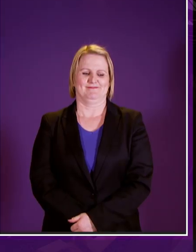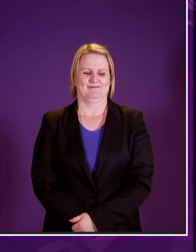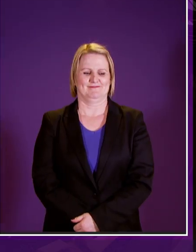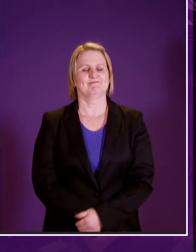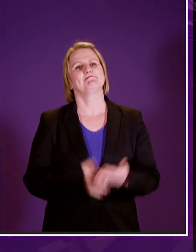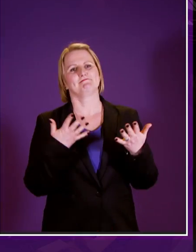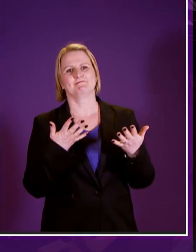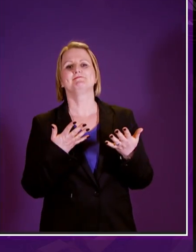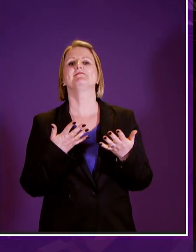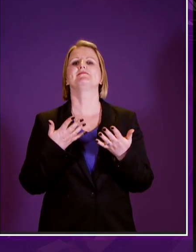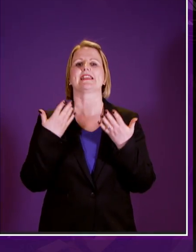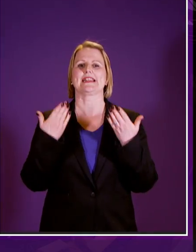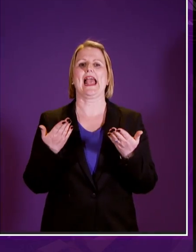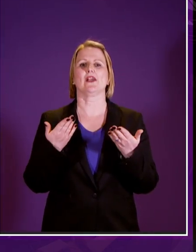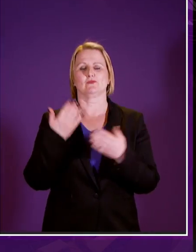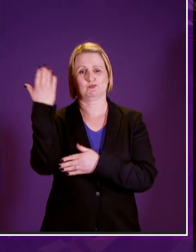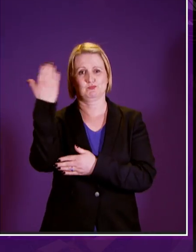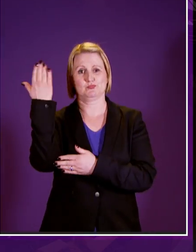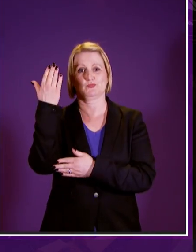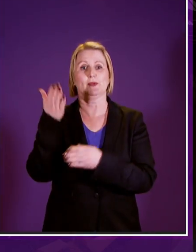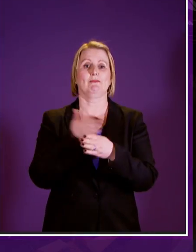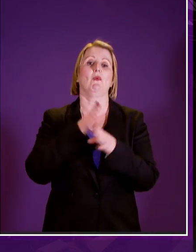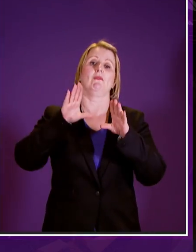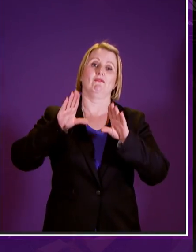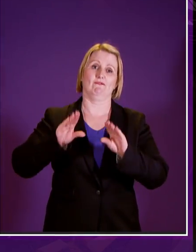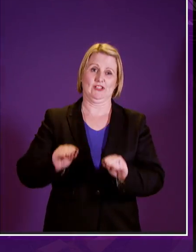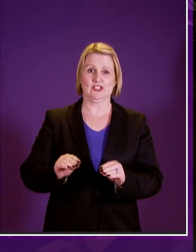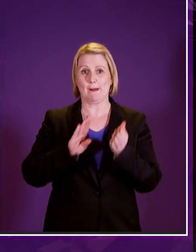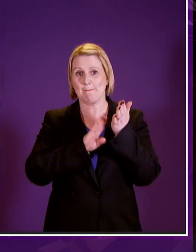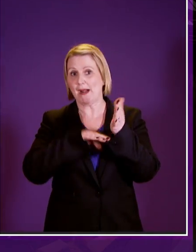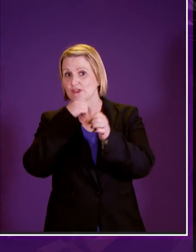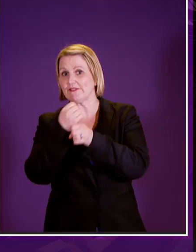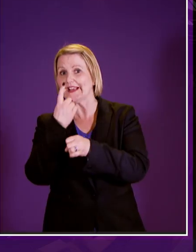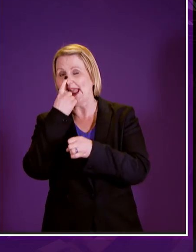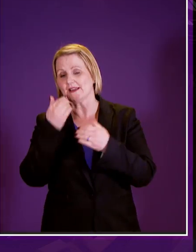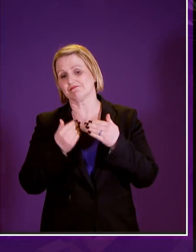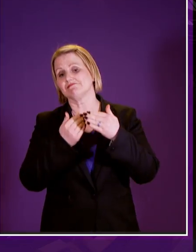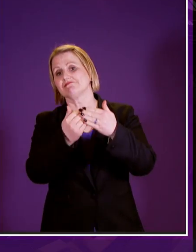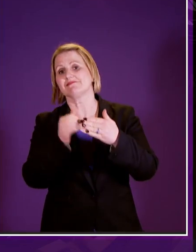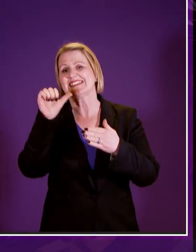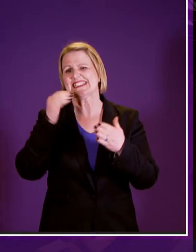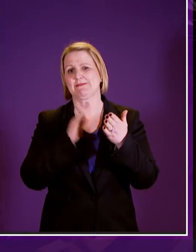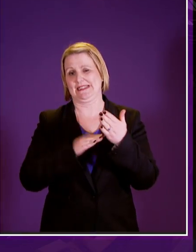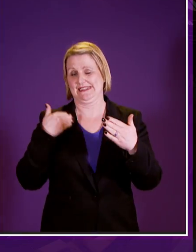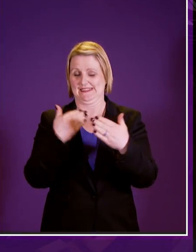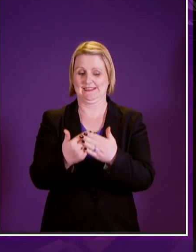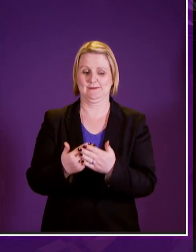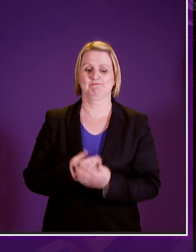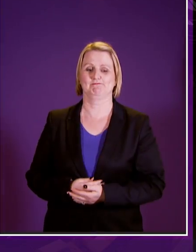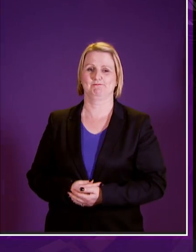we now move to the closing speeches and i call mark griffin you can have up to six minutes please mr griffin thank you presiding officer